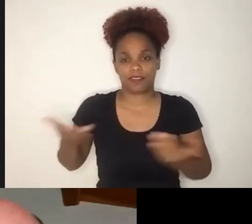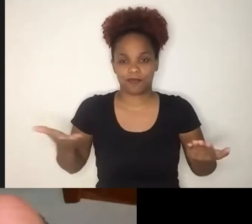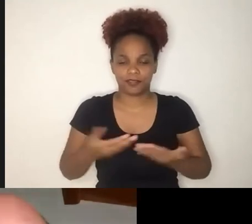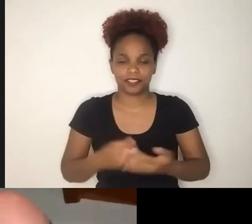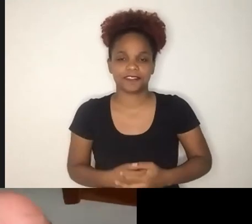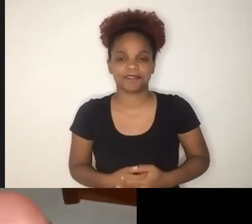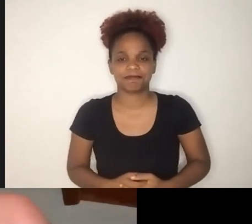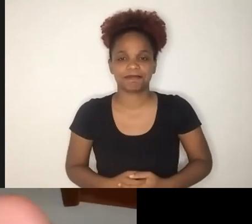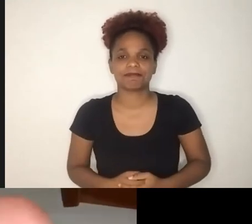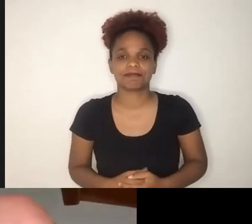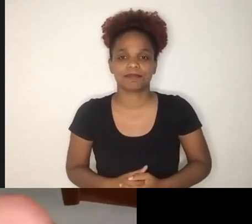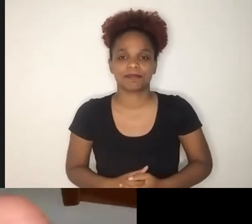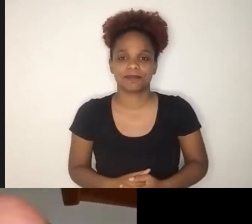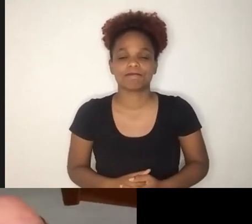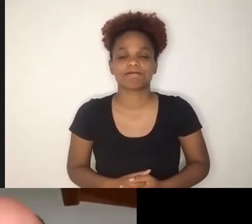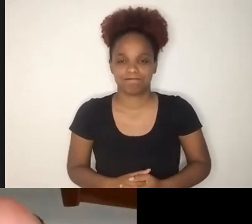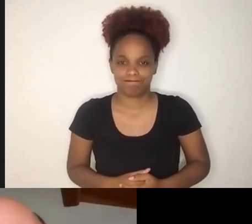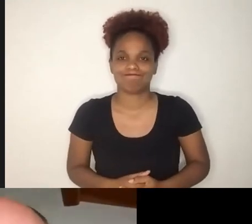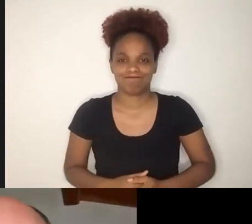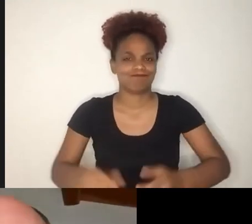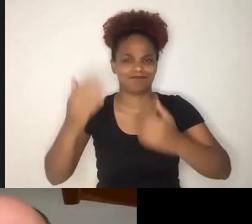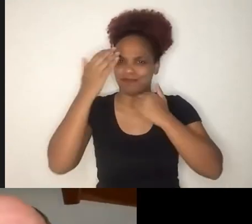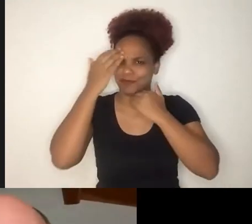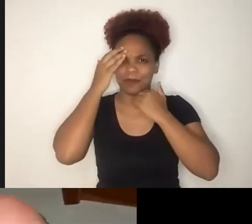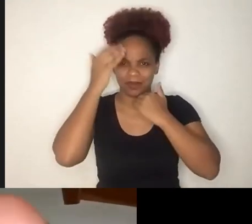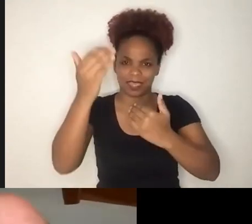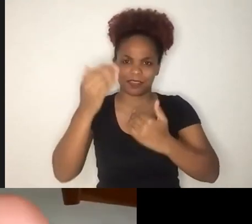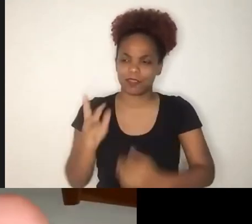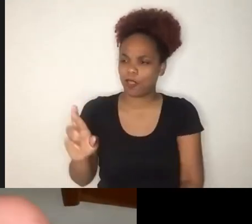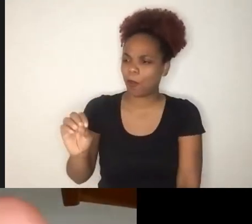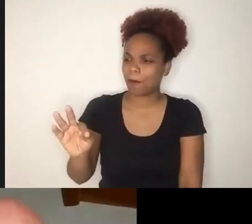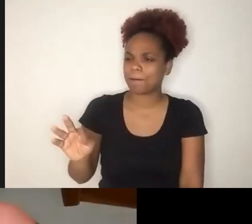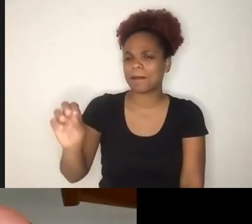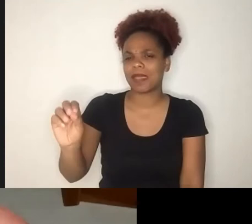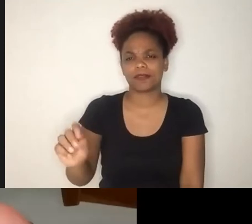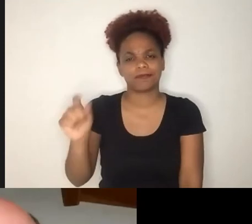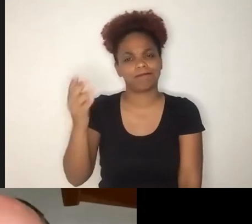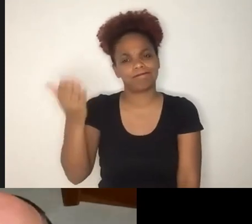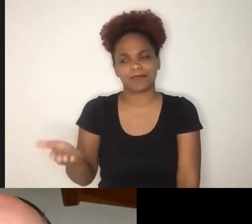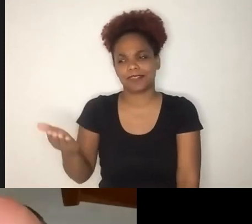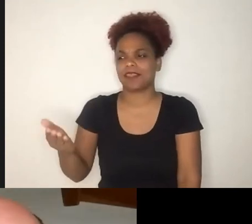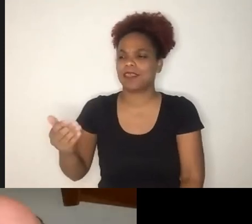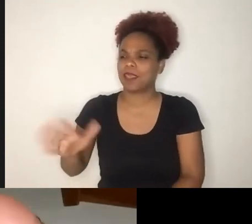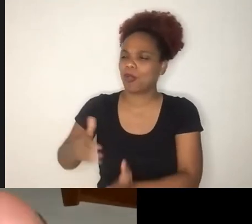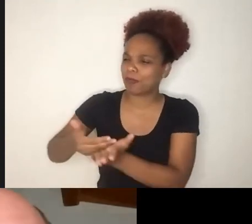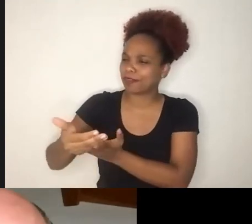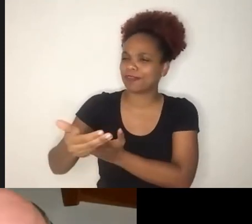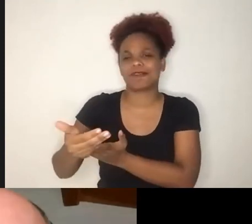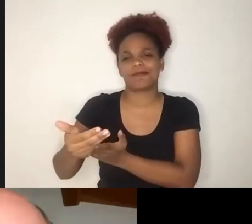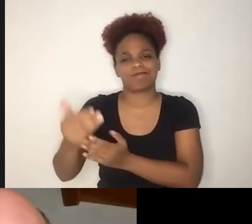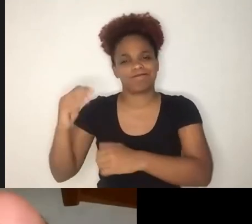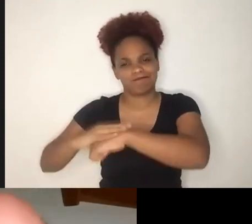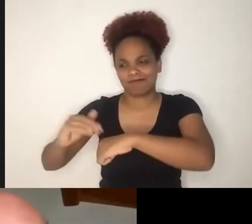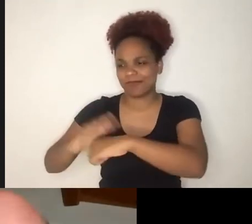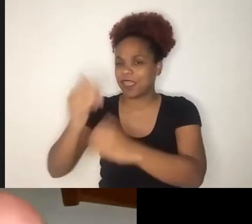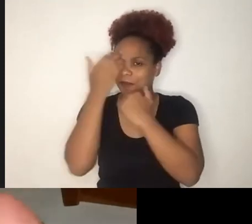Thank you so much, Roberto, for your kind introduction, and I'm very pleased to join you tonight.